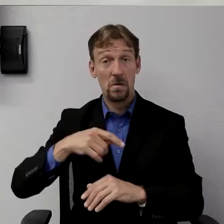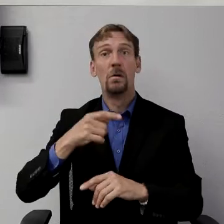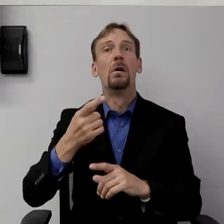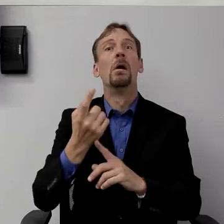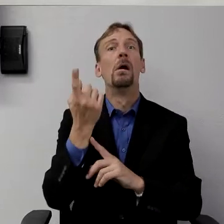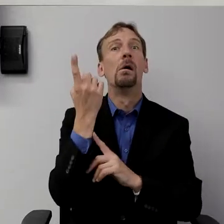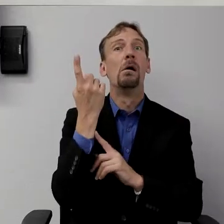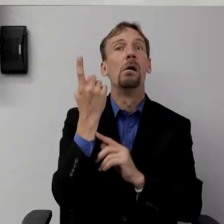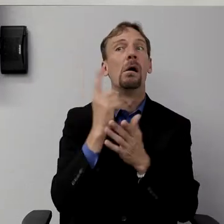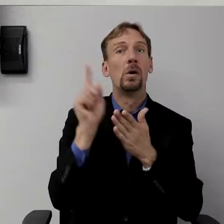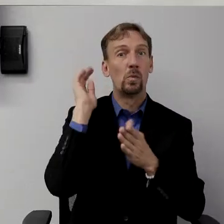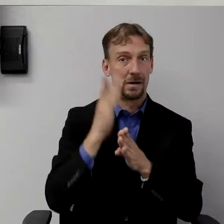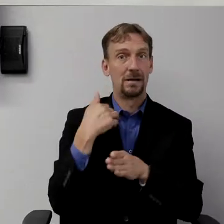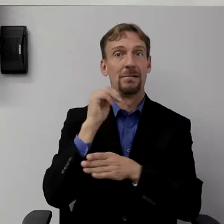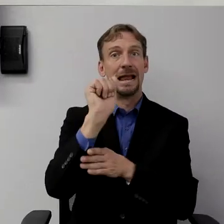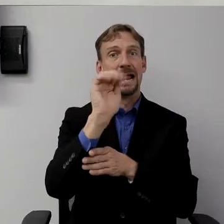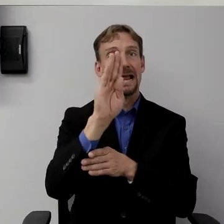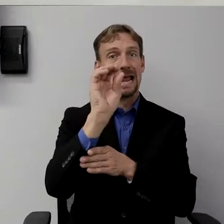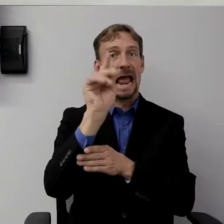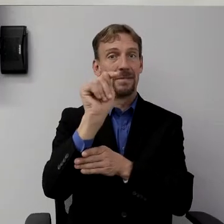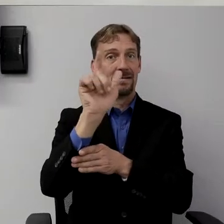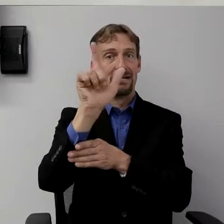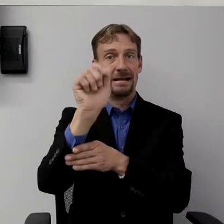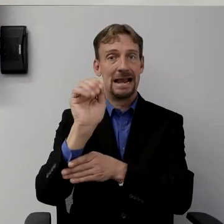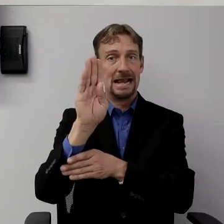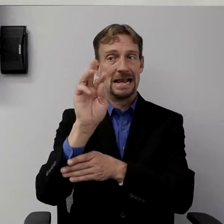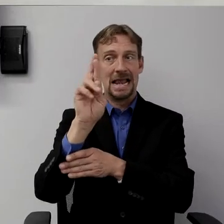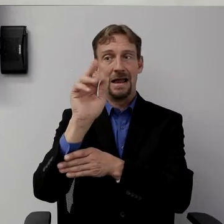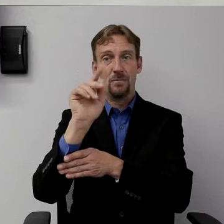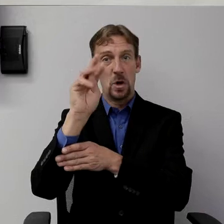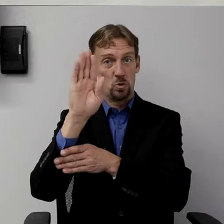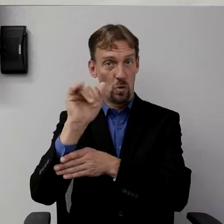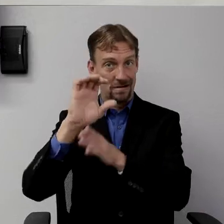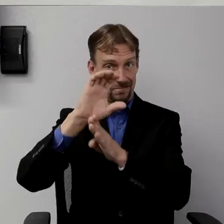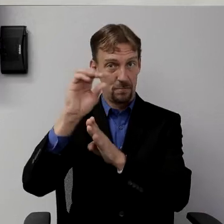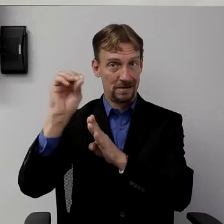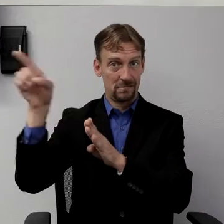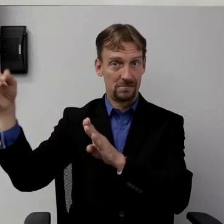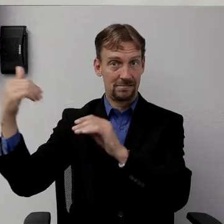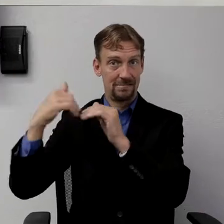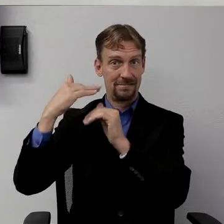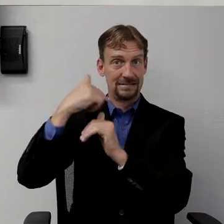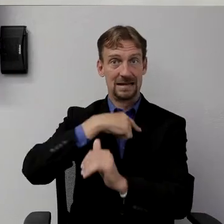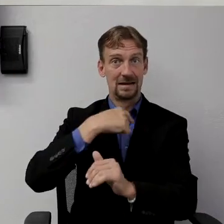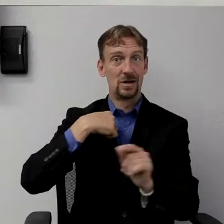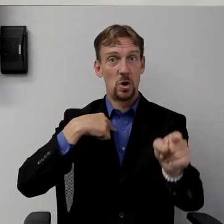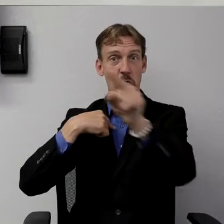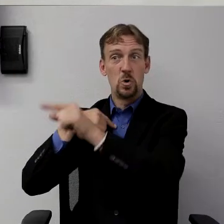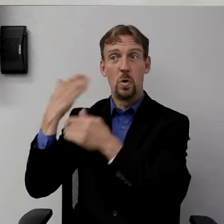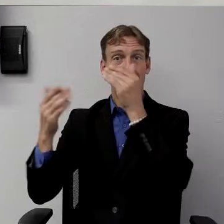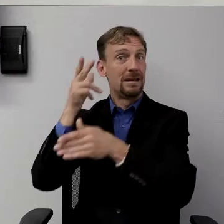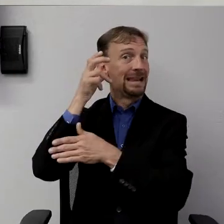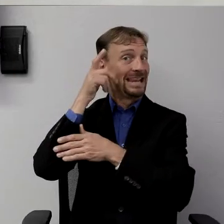one of the nation's largest laboratory companies, and this is probably the one you've been hearing about nationwide, about a